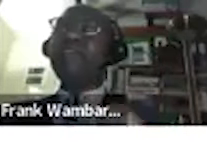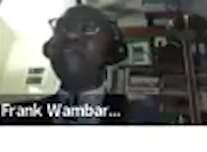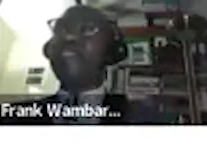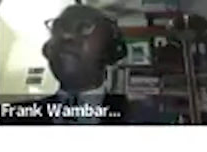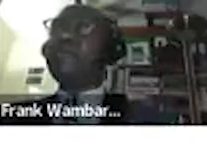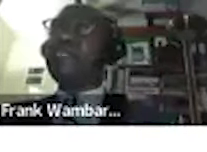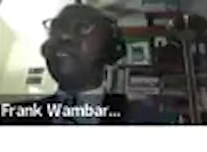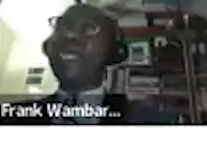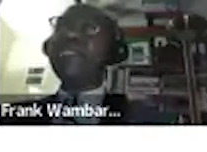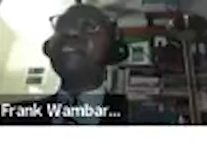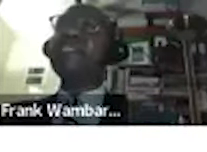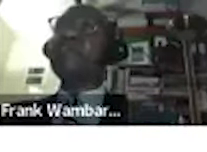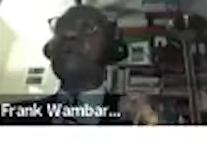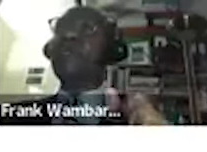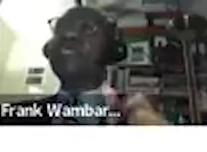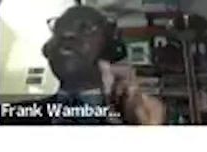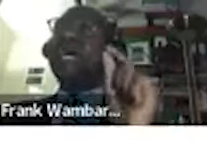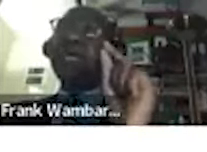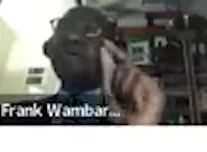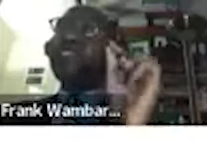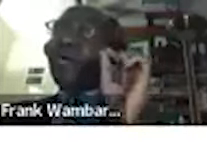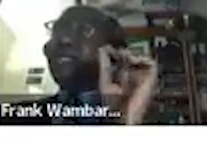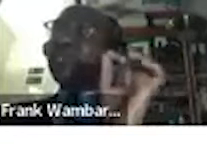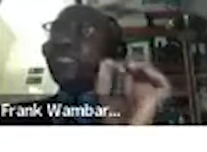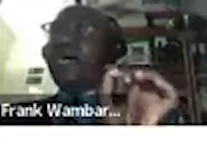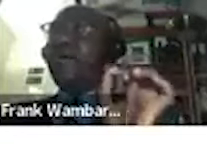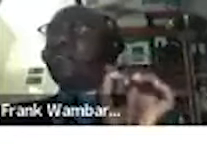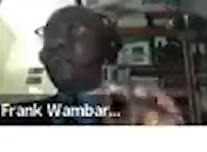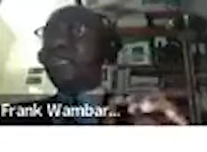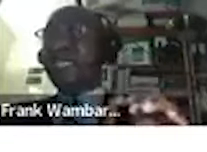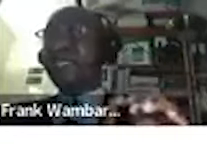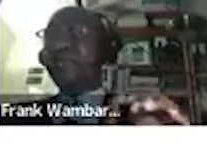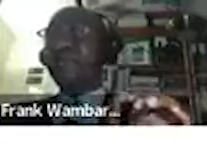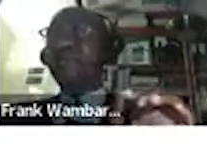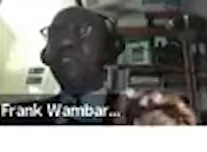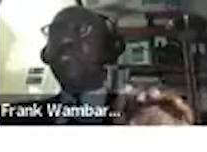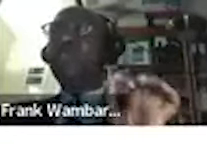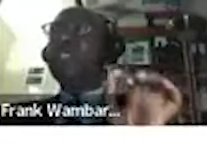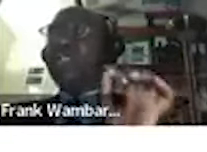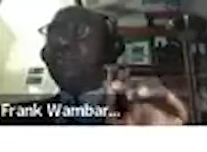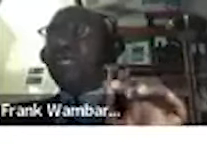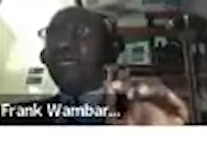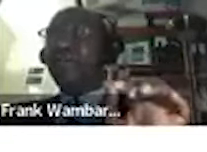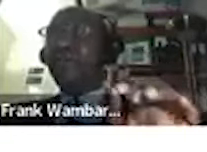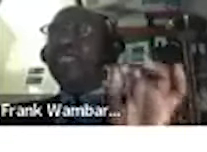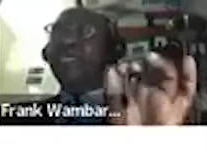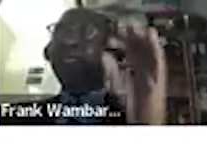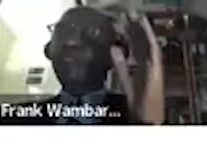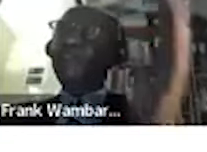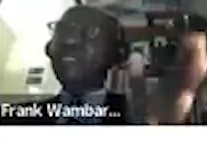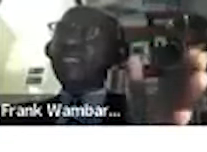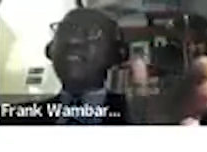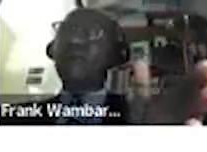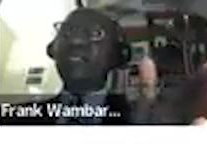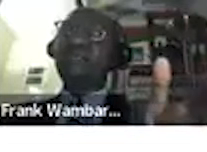and i give an example in uk you are only allowed to work 20 hours per week during the term time when the